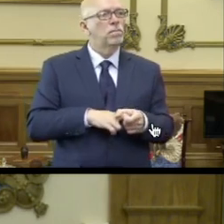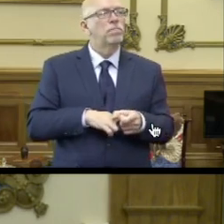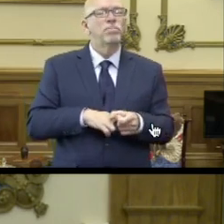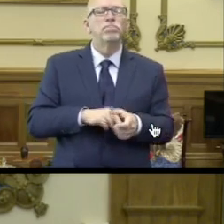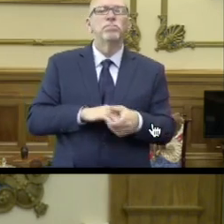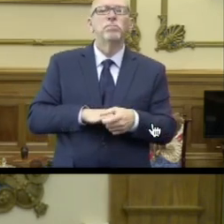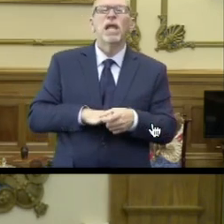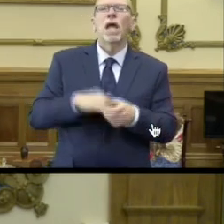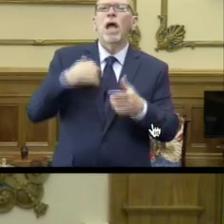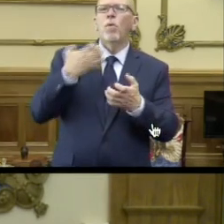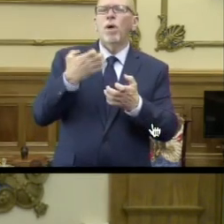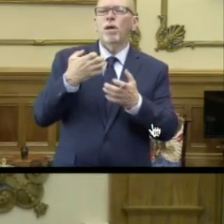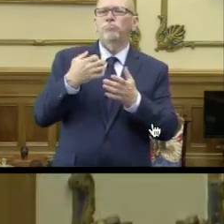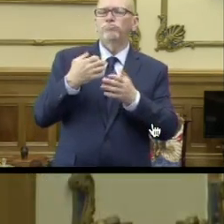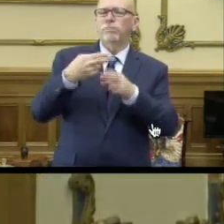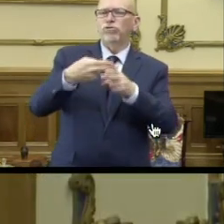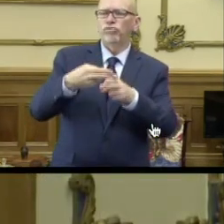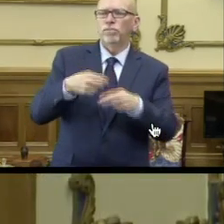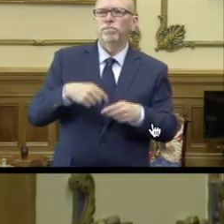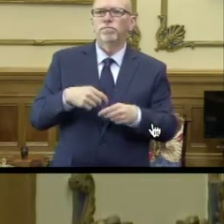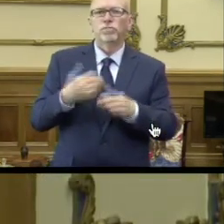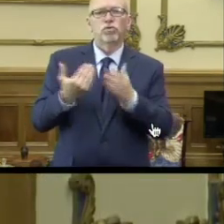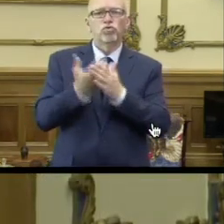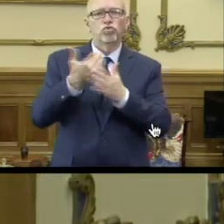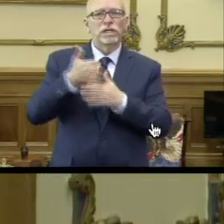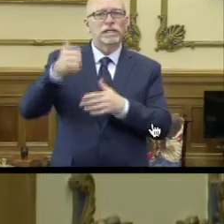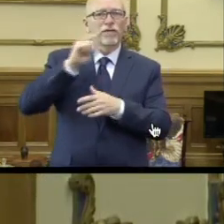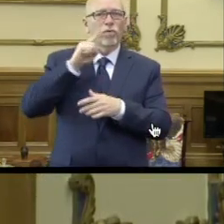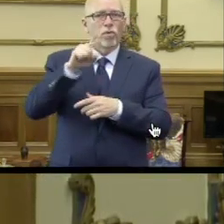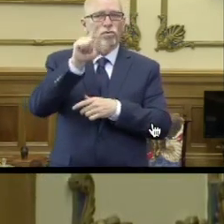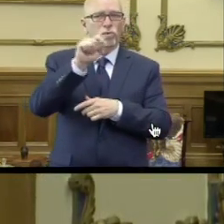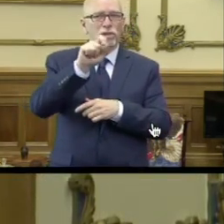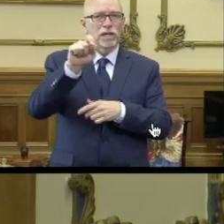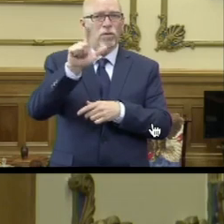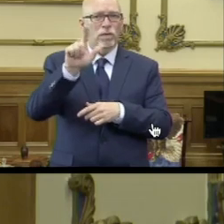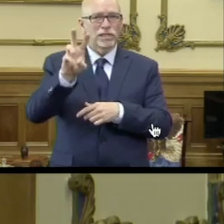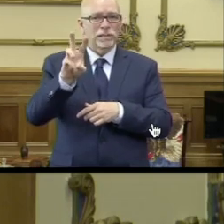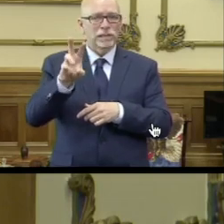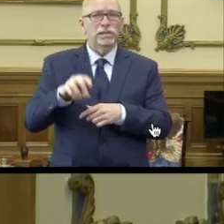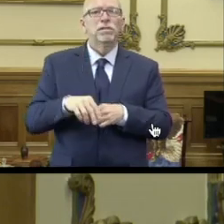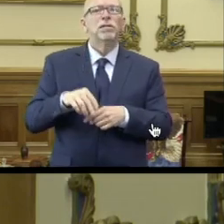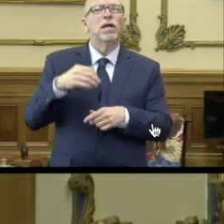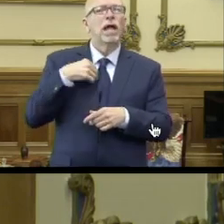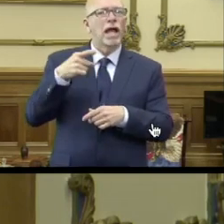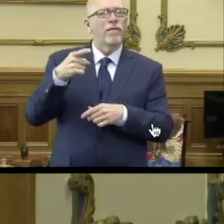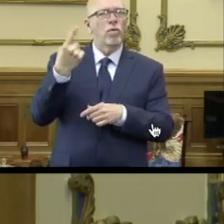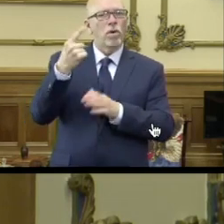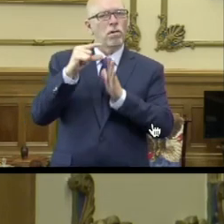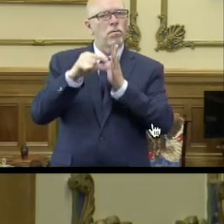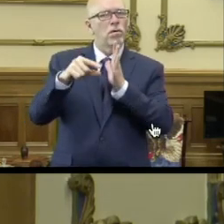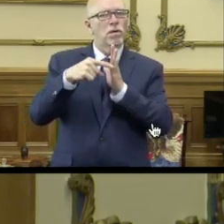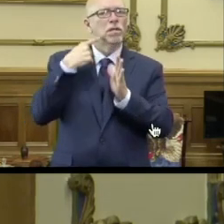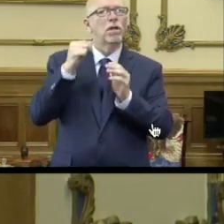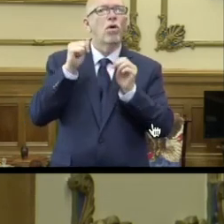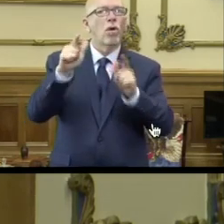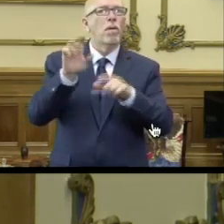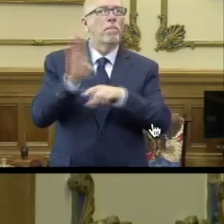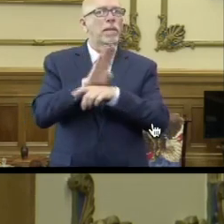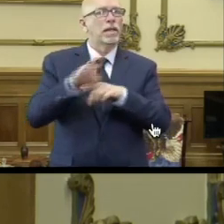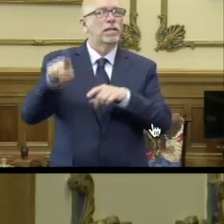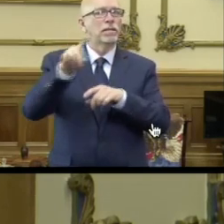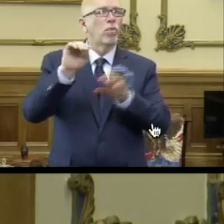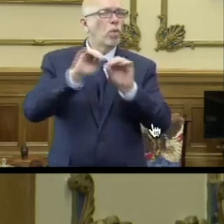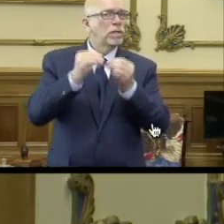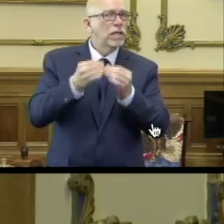I just wanted to mention that in the new Executive Order 20-26, there is a provision that all businesses and